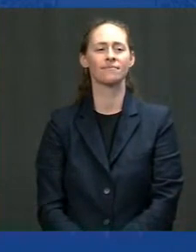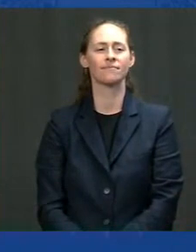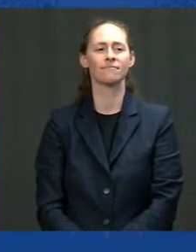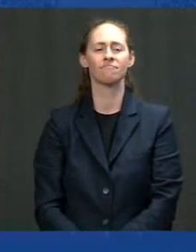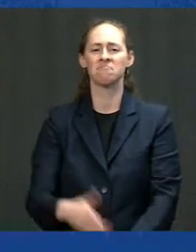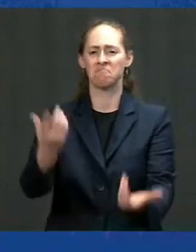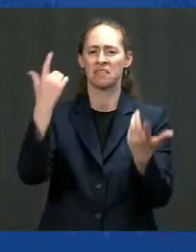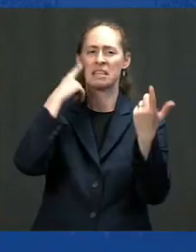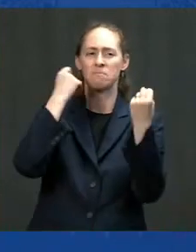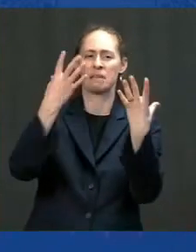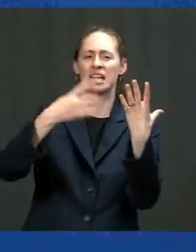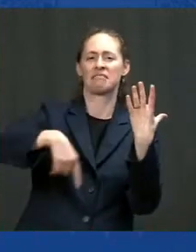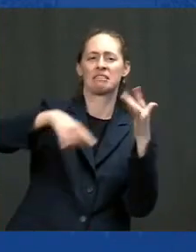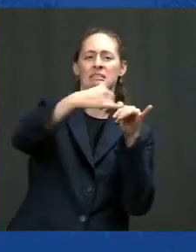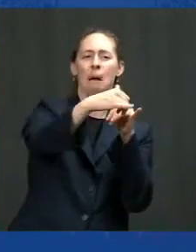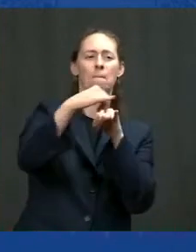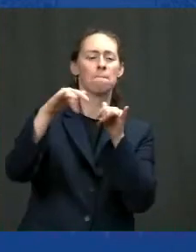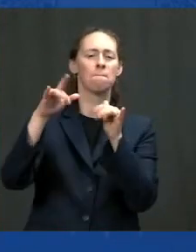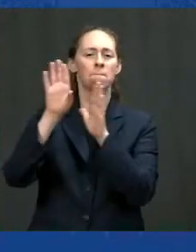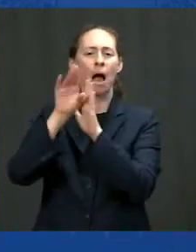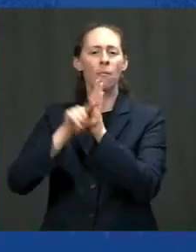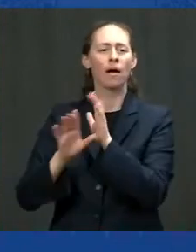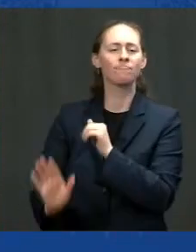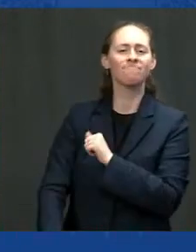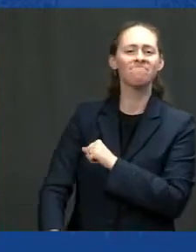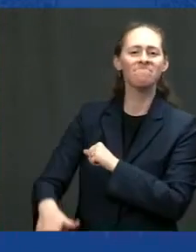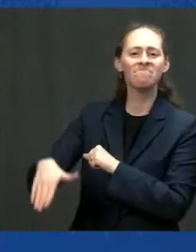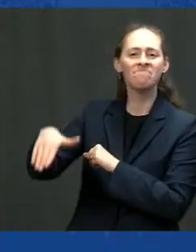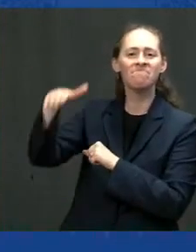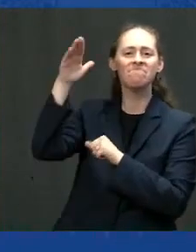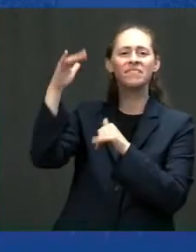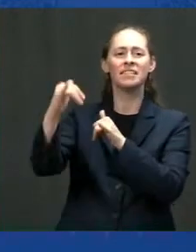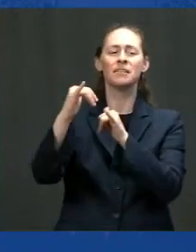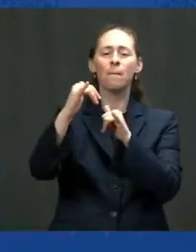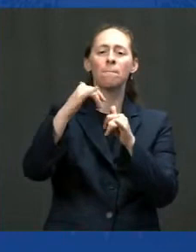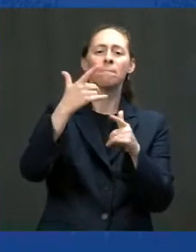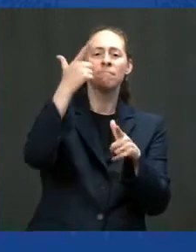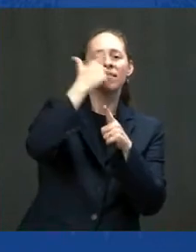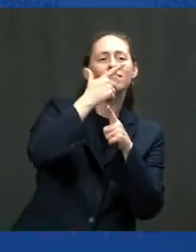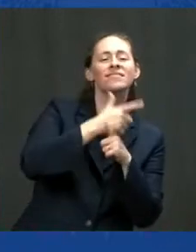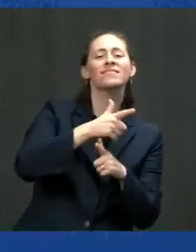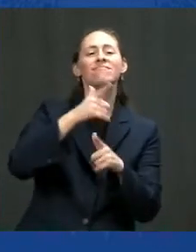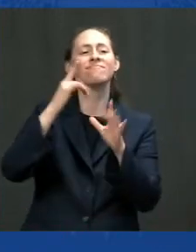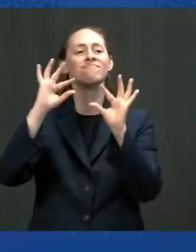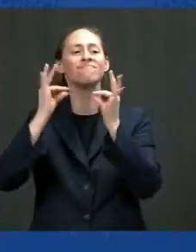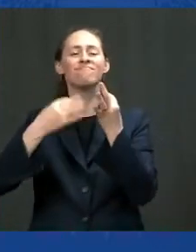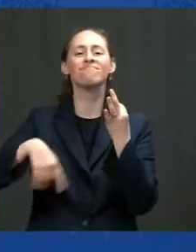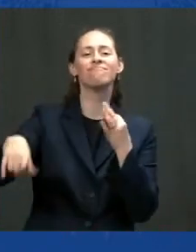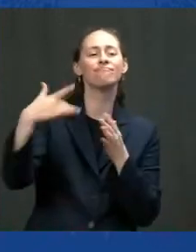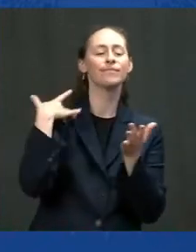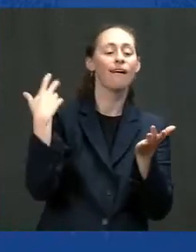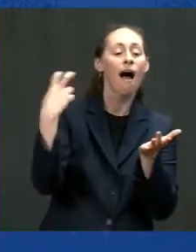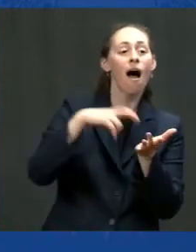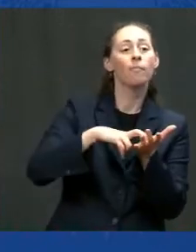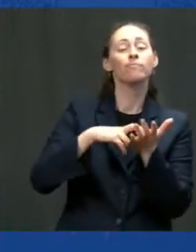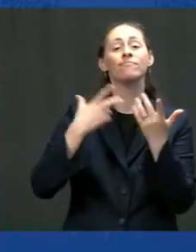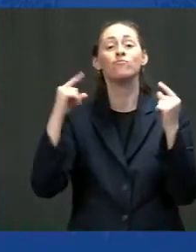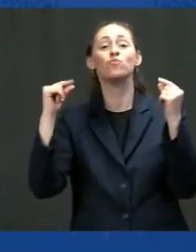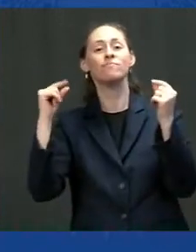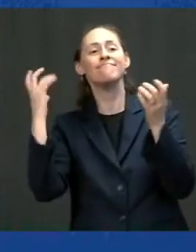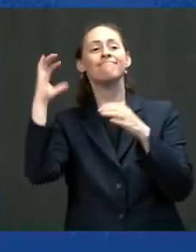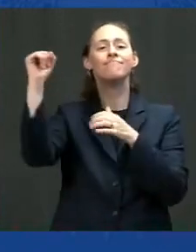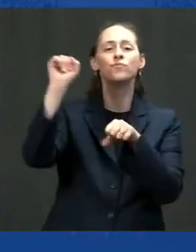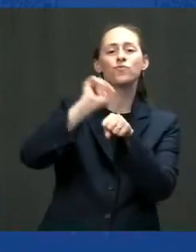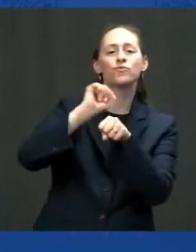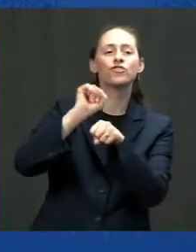moms dads brothers sisters family people get up every day work hard raise their families